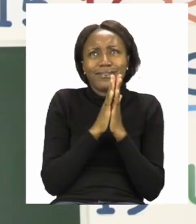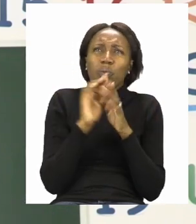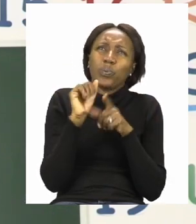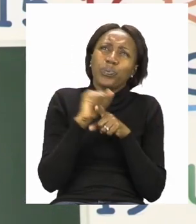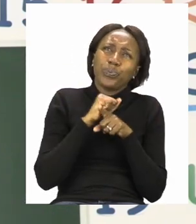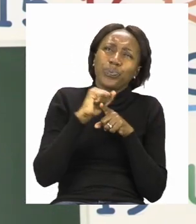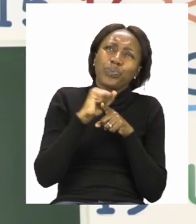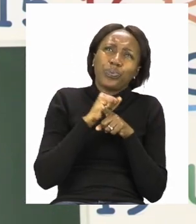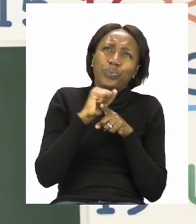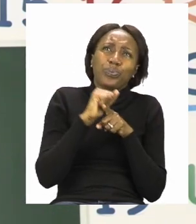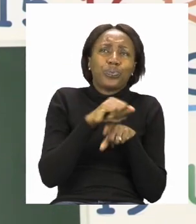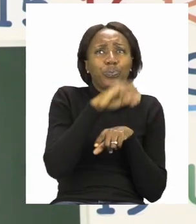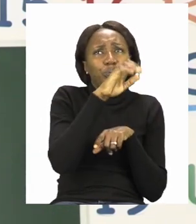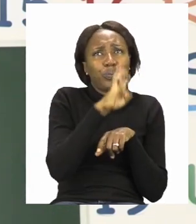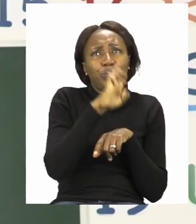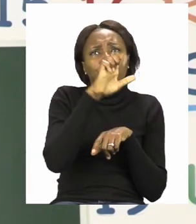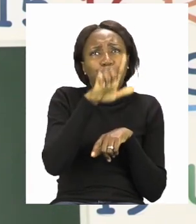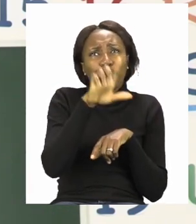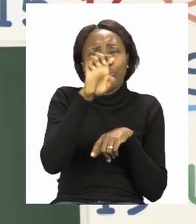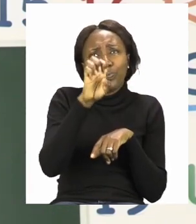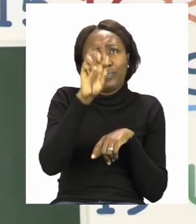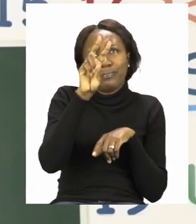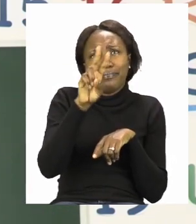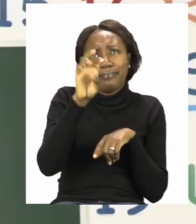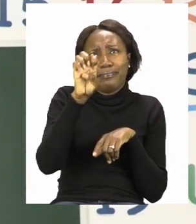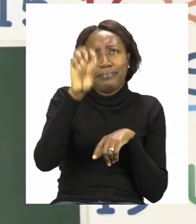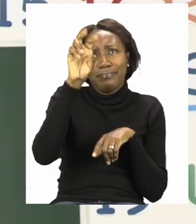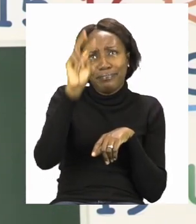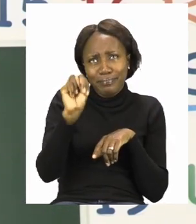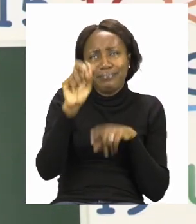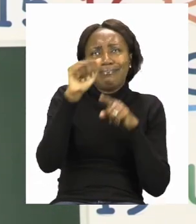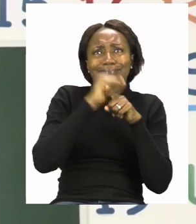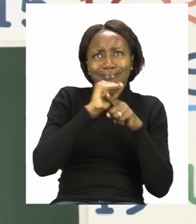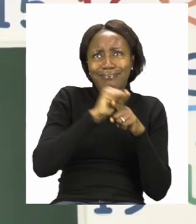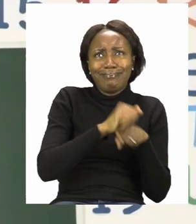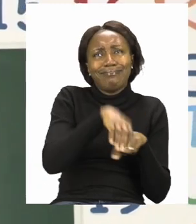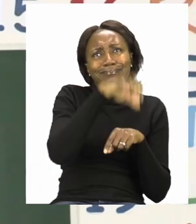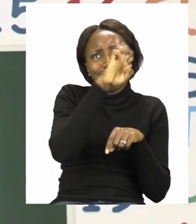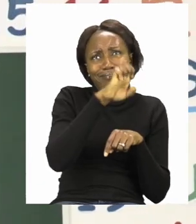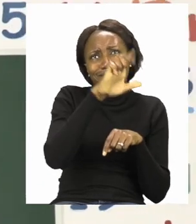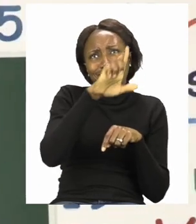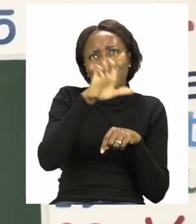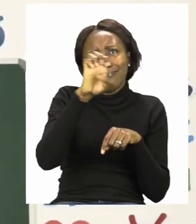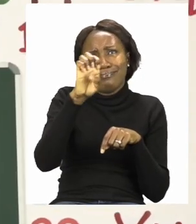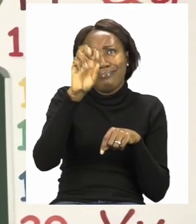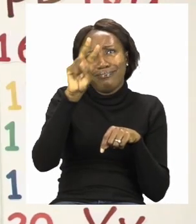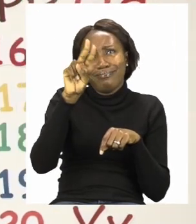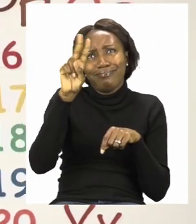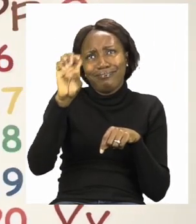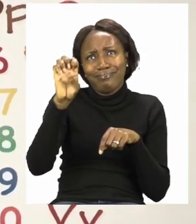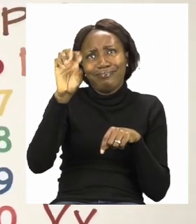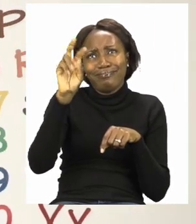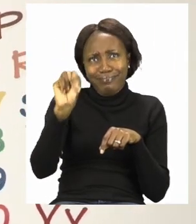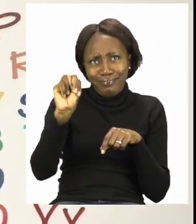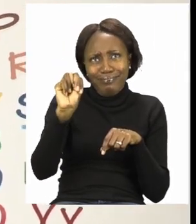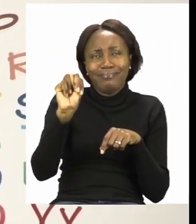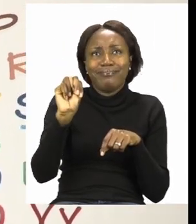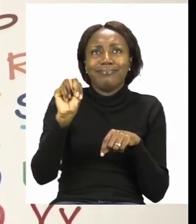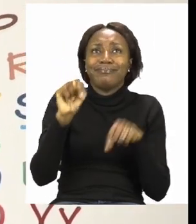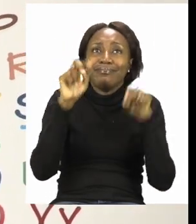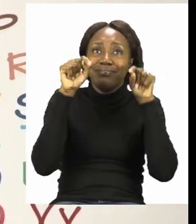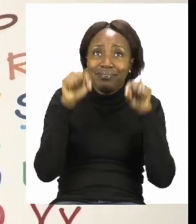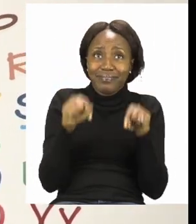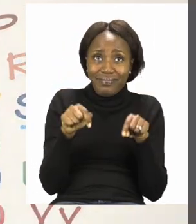Take your time and make sure that when you're tracing it, you are following the trace lines. The other thing they have asked us to do is